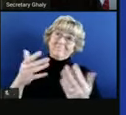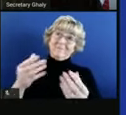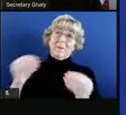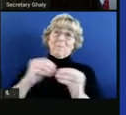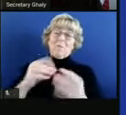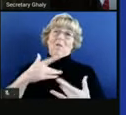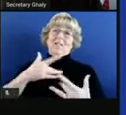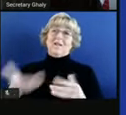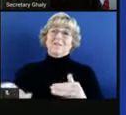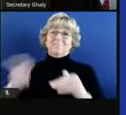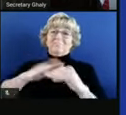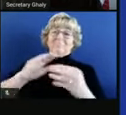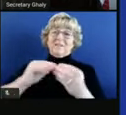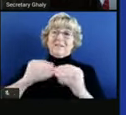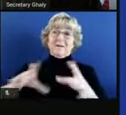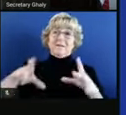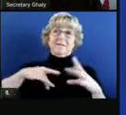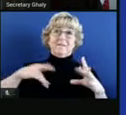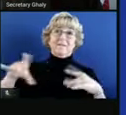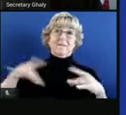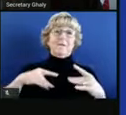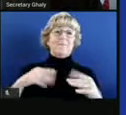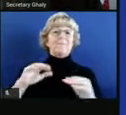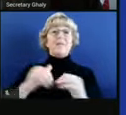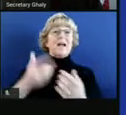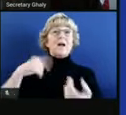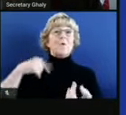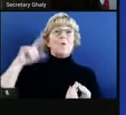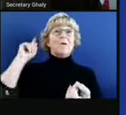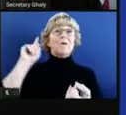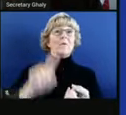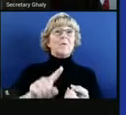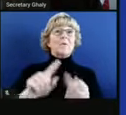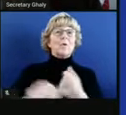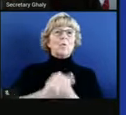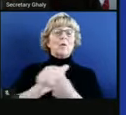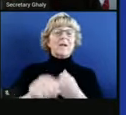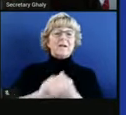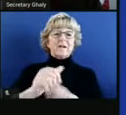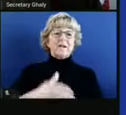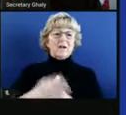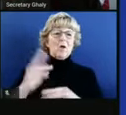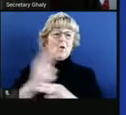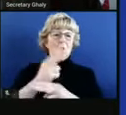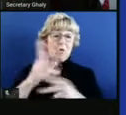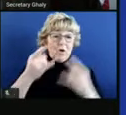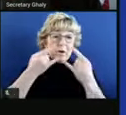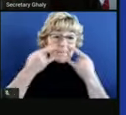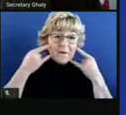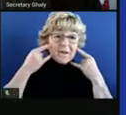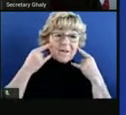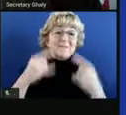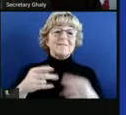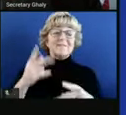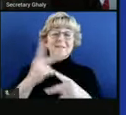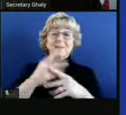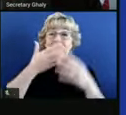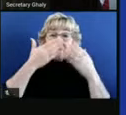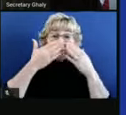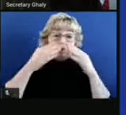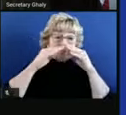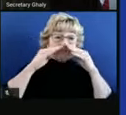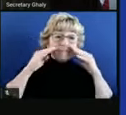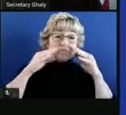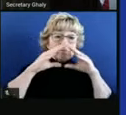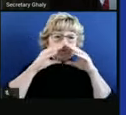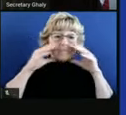what are some of the protective factors? How do we reduce that overall risk? It's wearing your mask, keeping your face covered as much as you